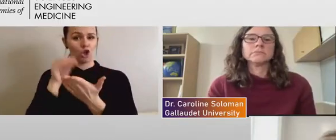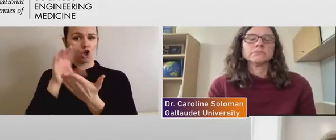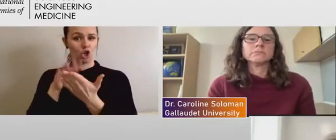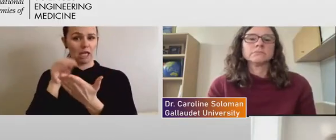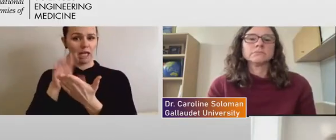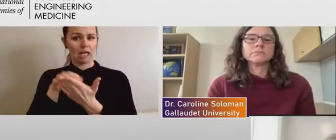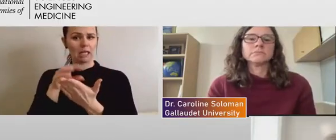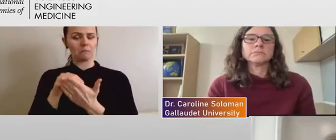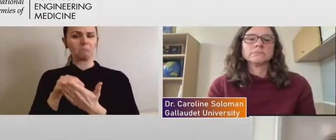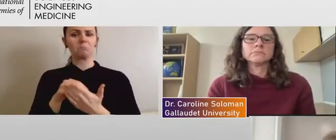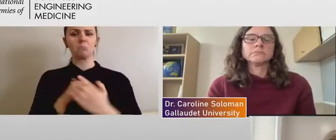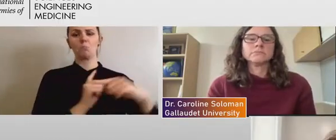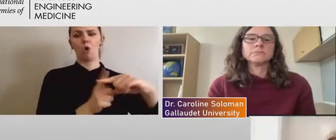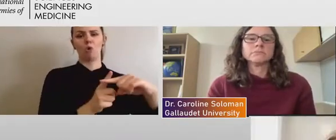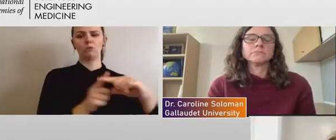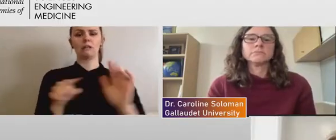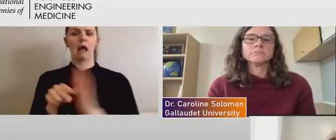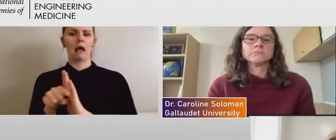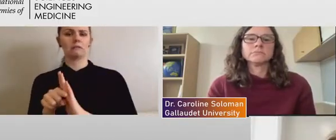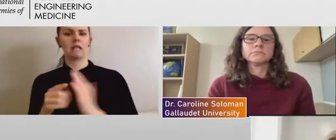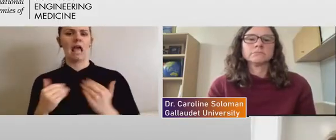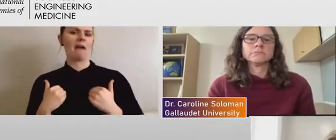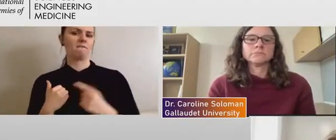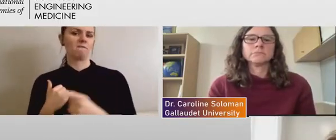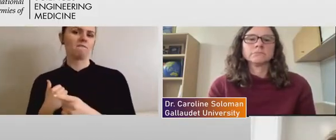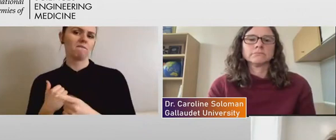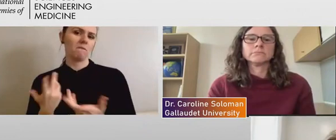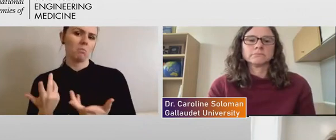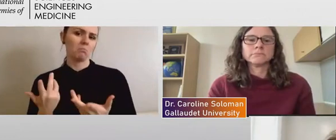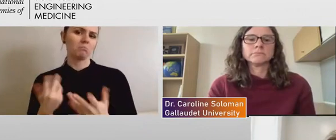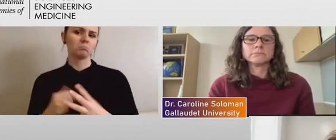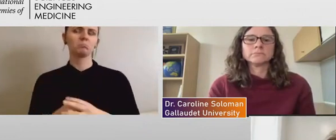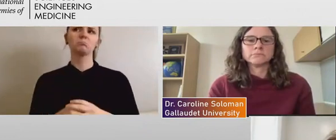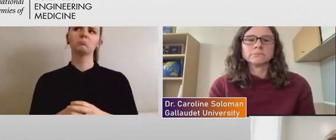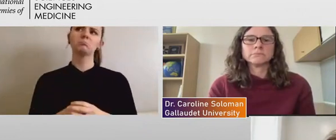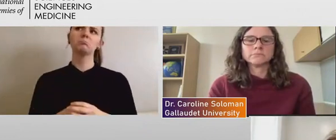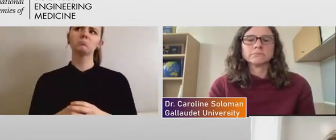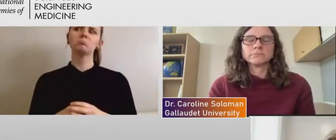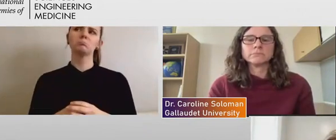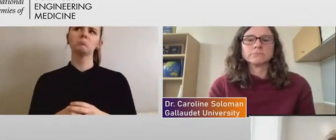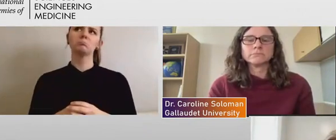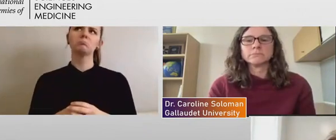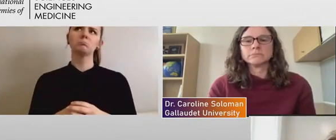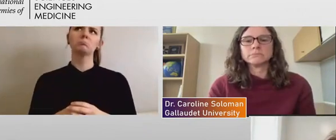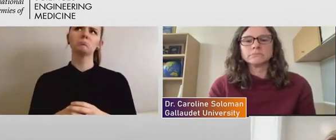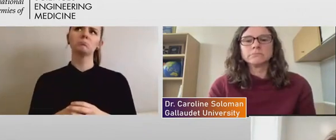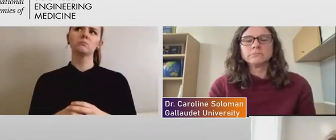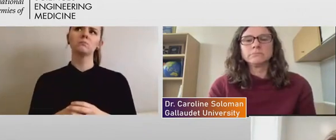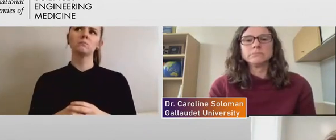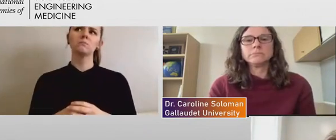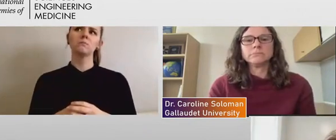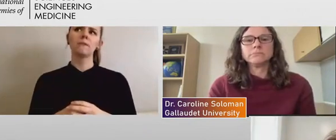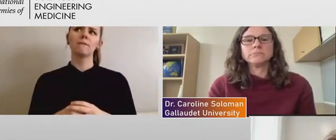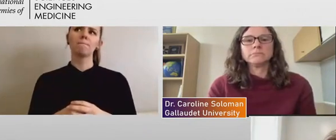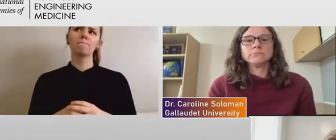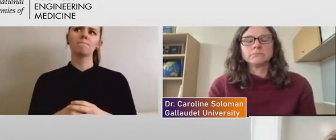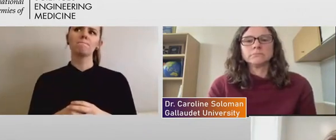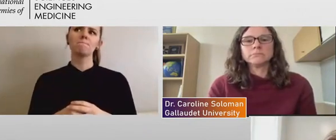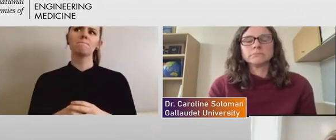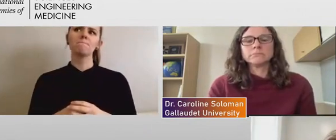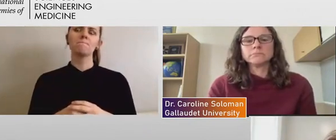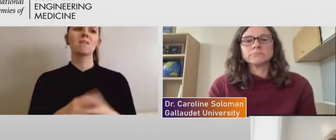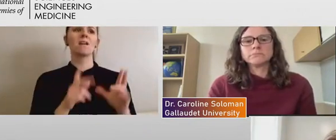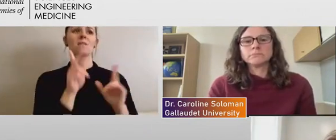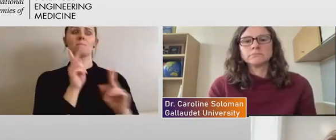you know, pros and cons. Um, there, you know, um, sometimes, um, people with disabilities